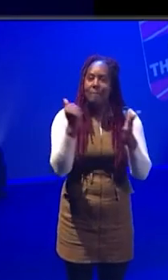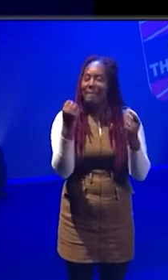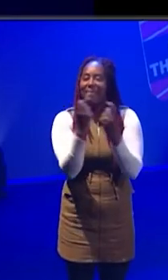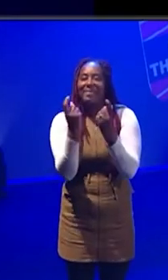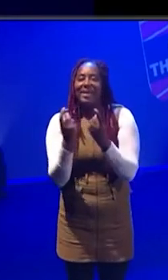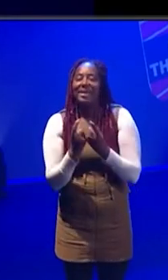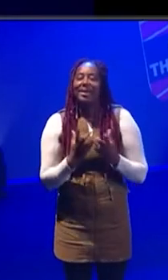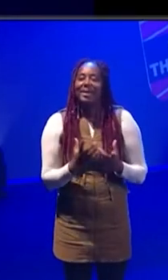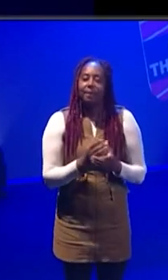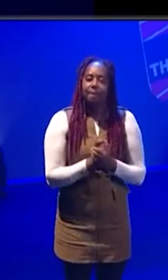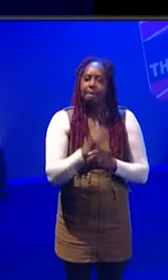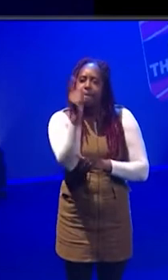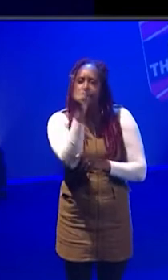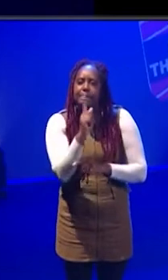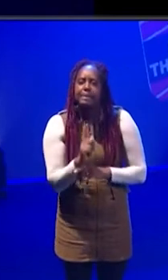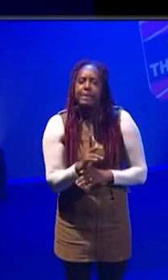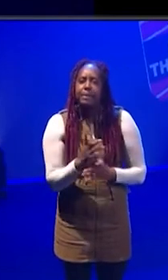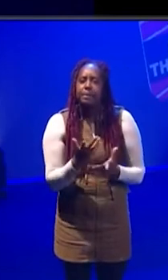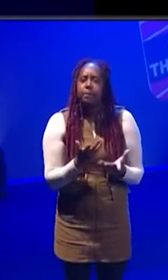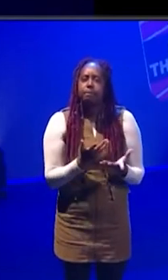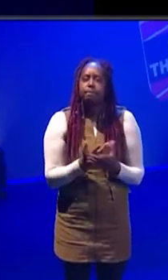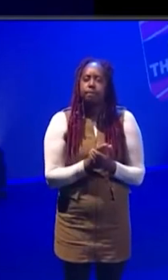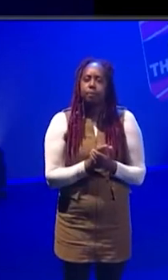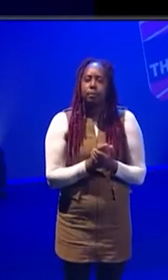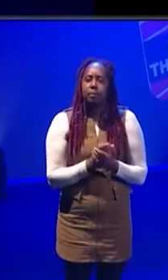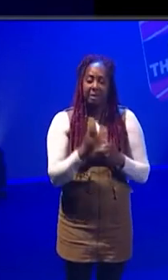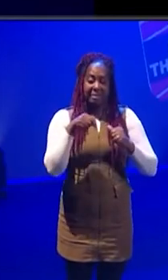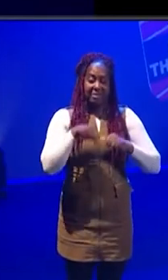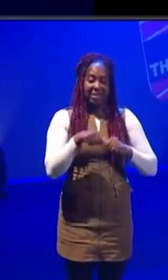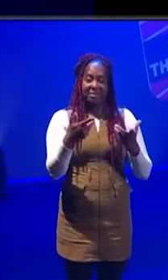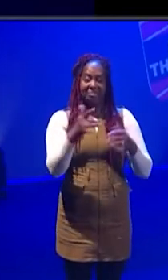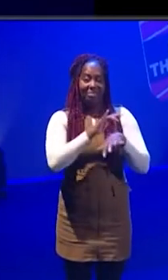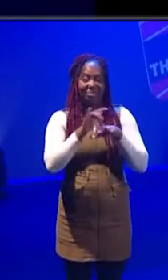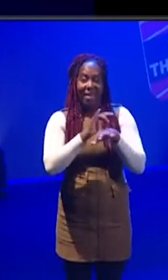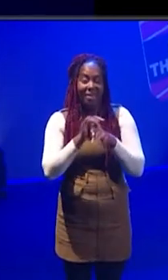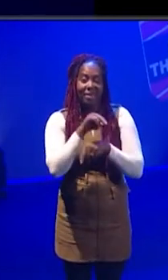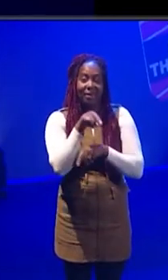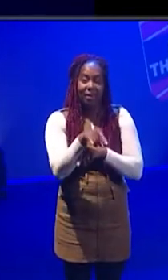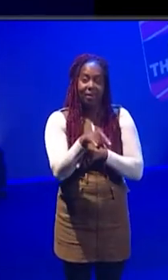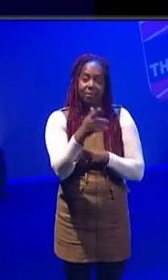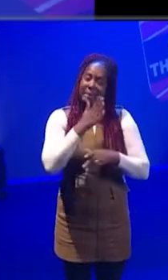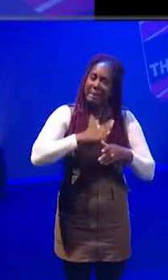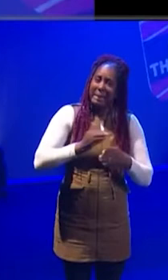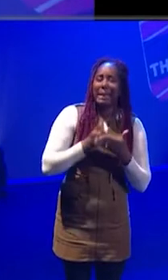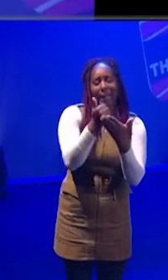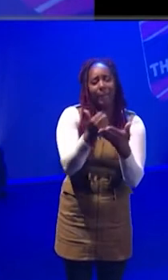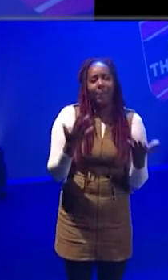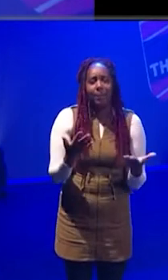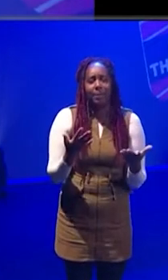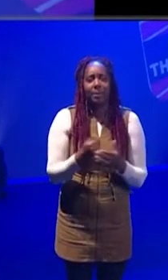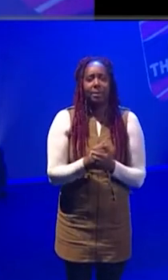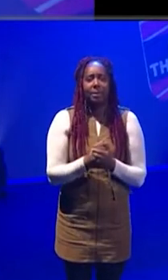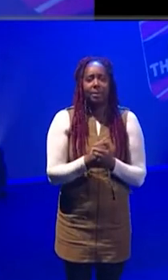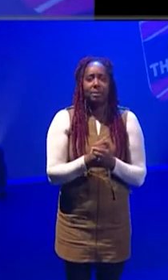people in this industry, I believe, is they really want to help. They really